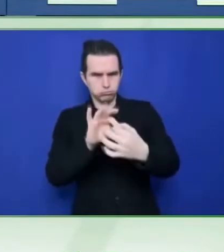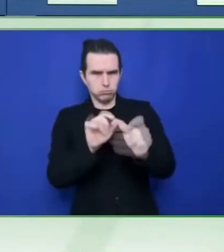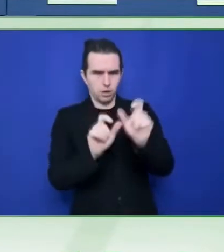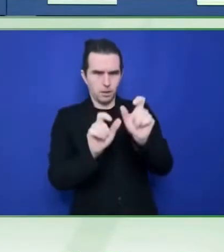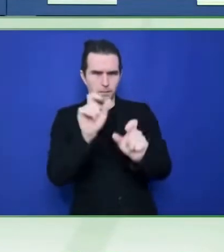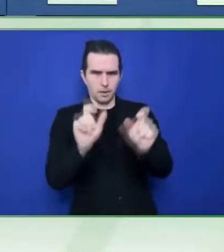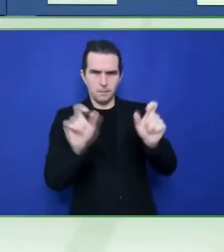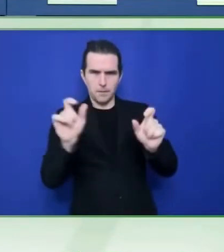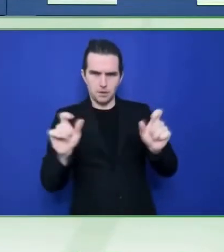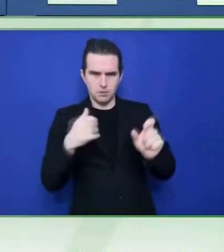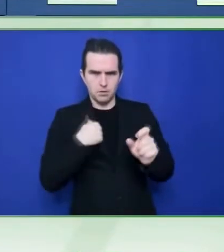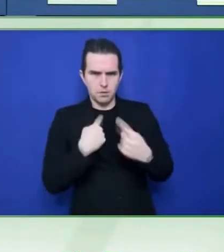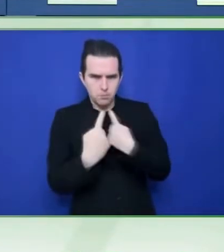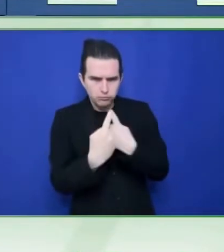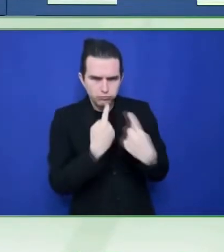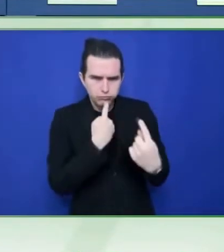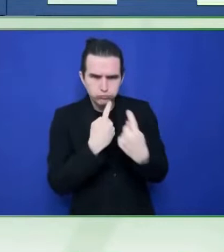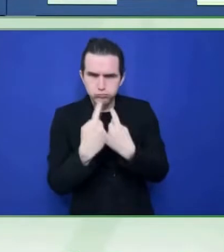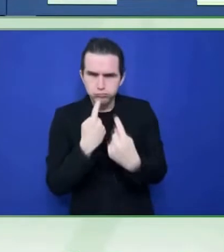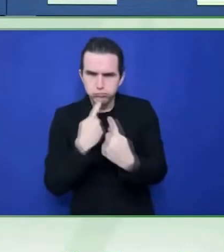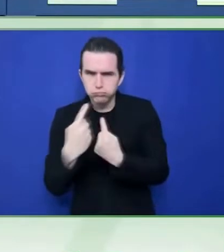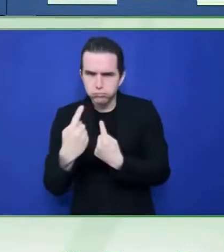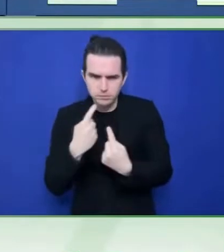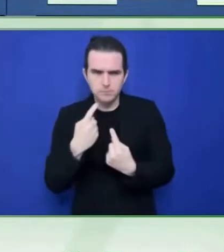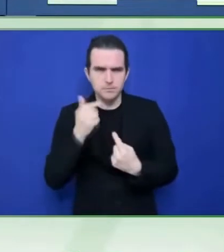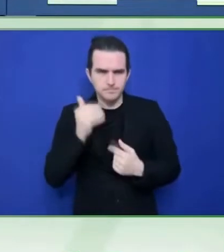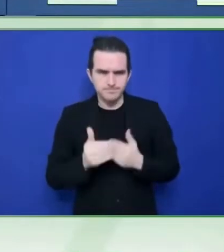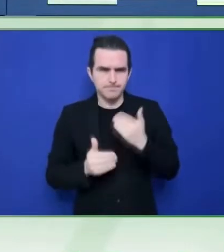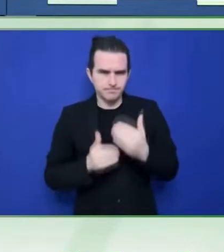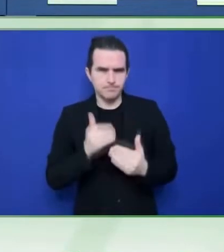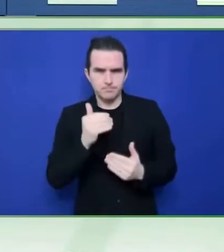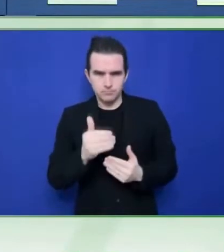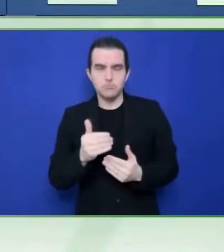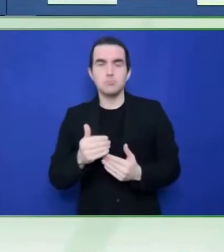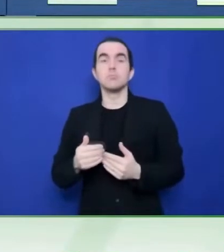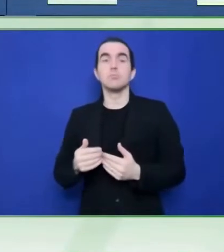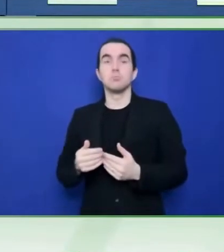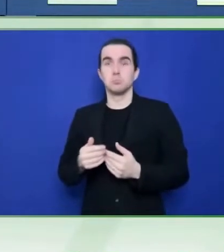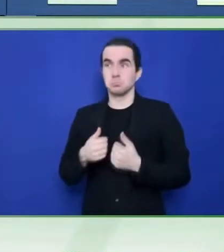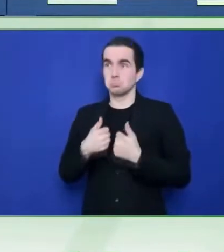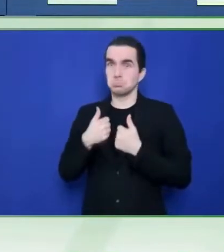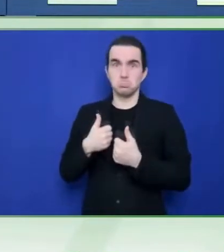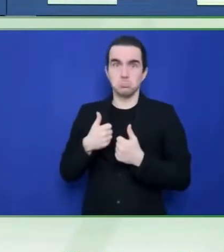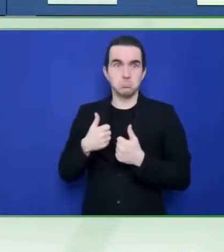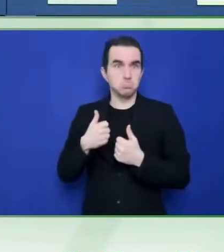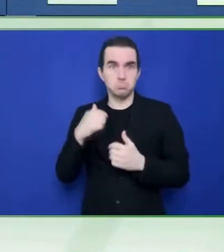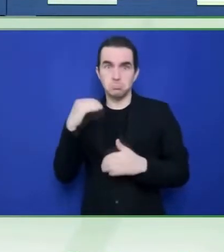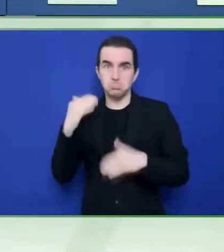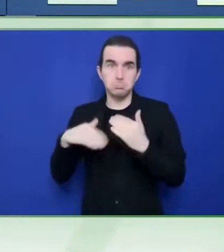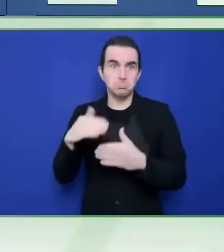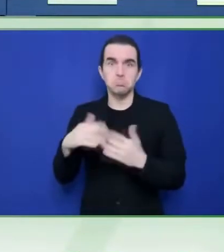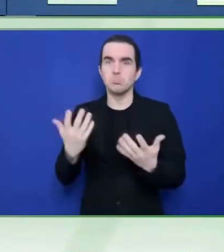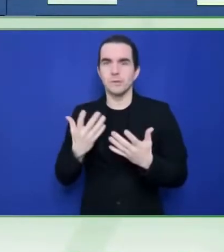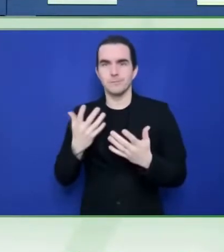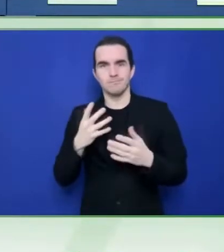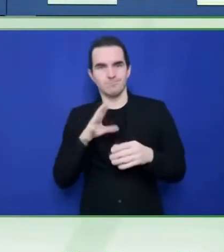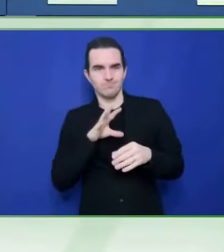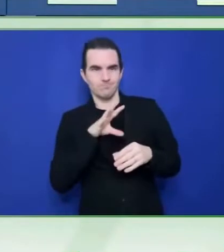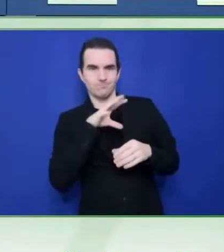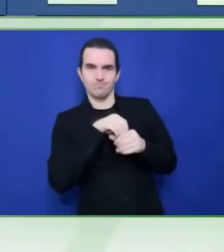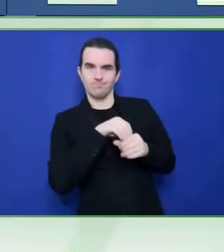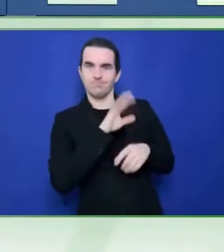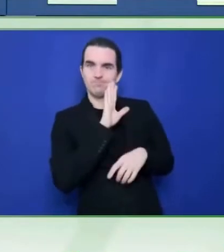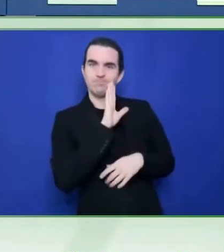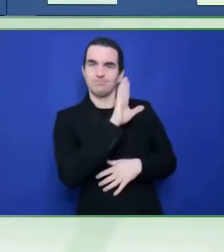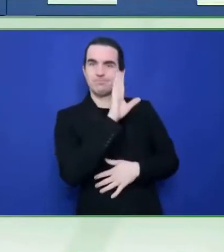This campaign comprised four parts. A news program, a special TV program, a special commercial